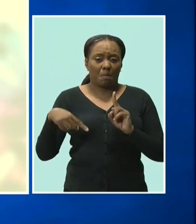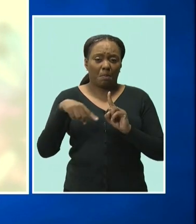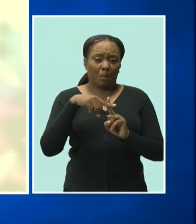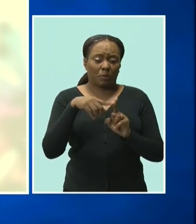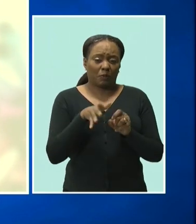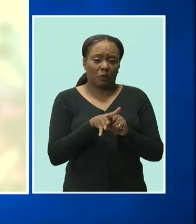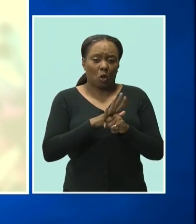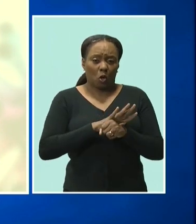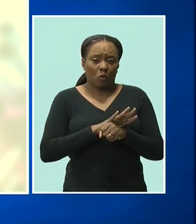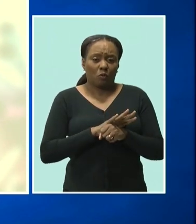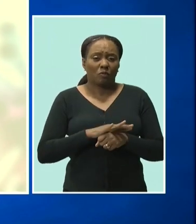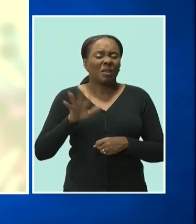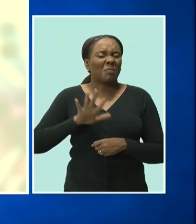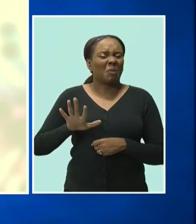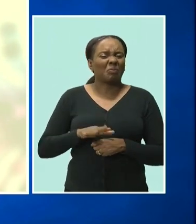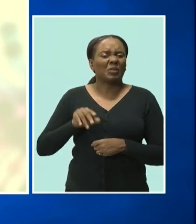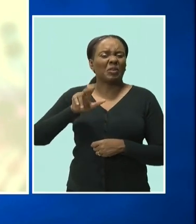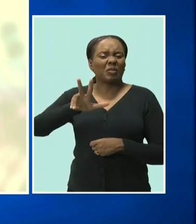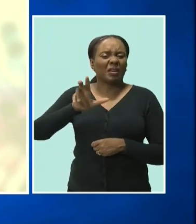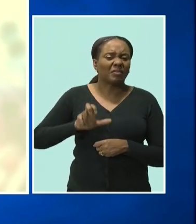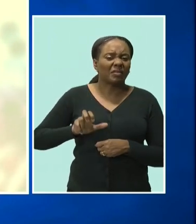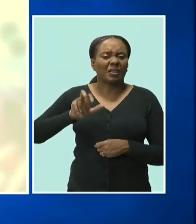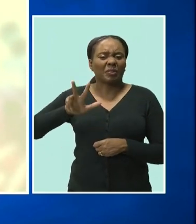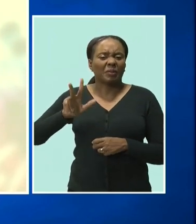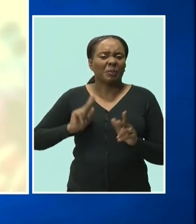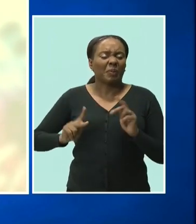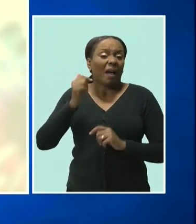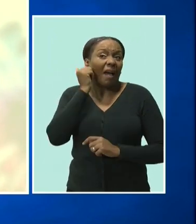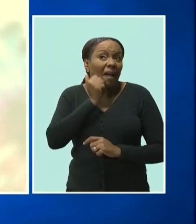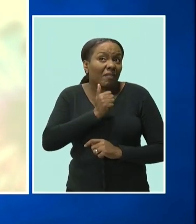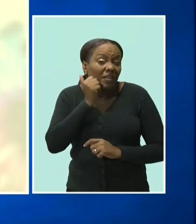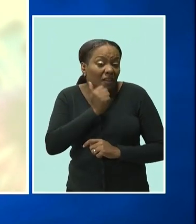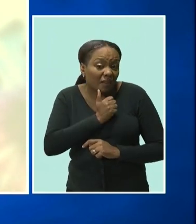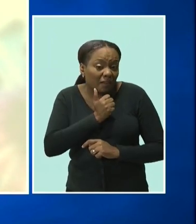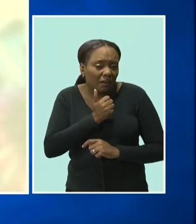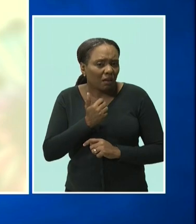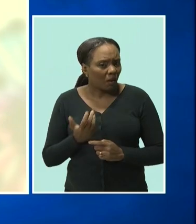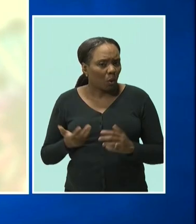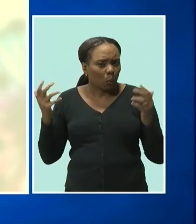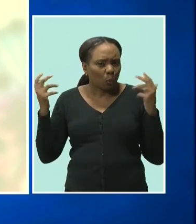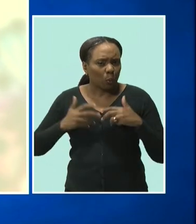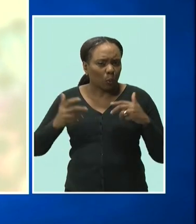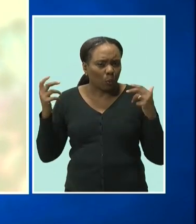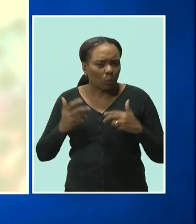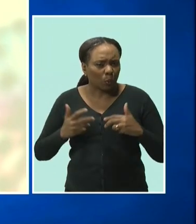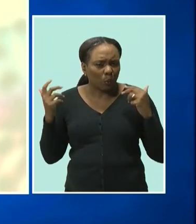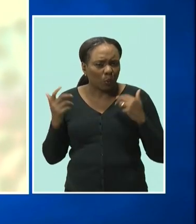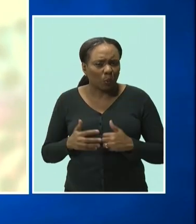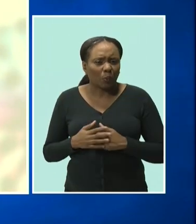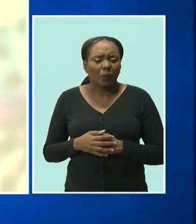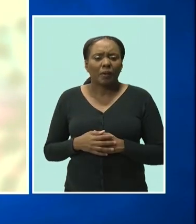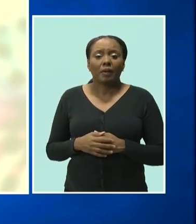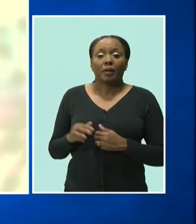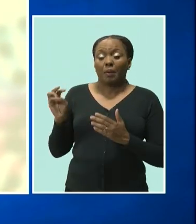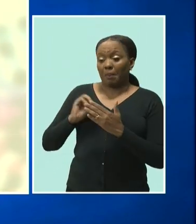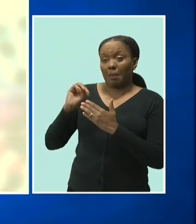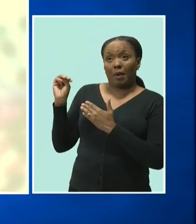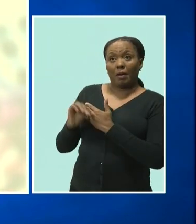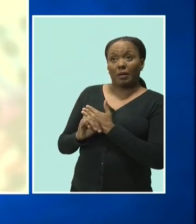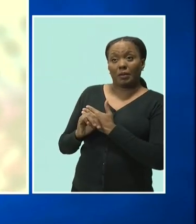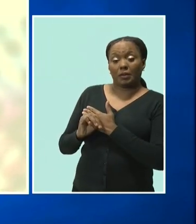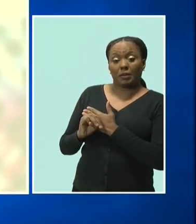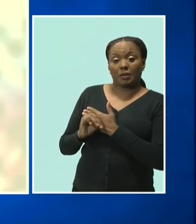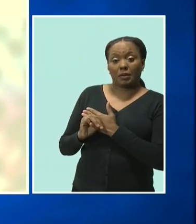-19 cases for an average of 303 cases per day for the month. Now, what's really telling about that number is that between